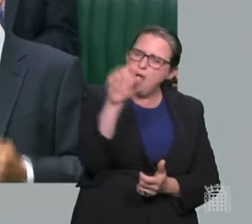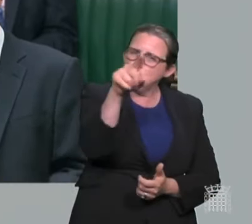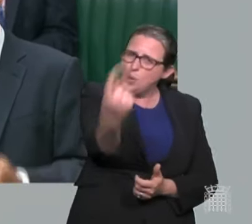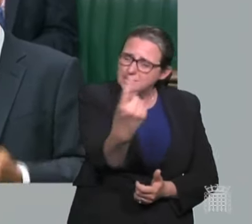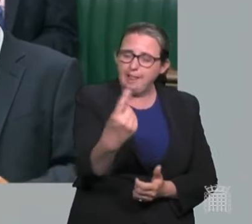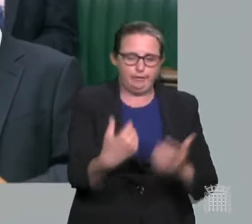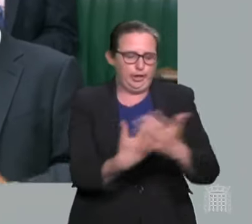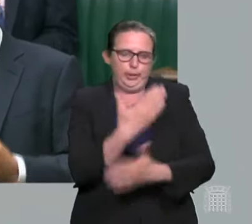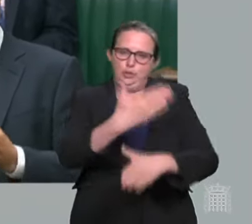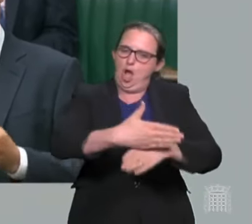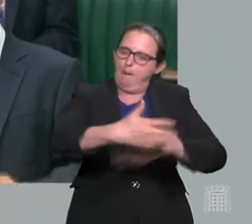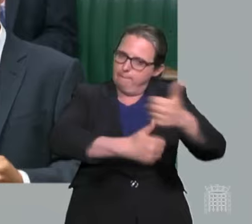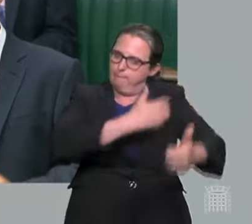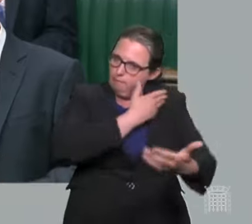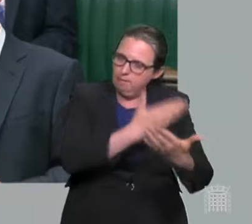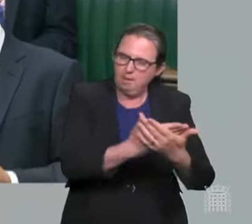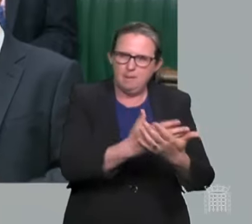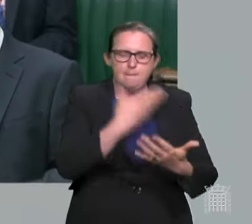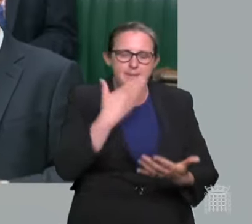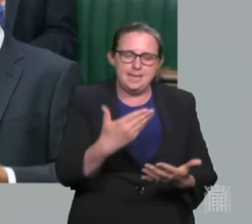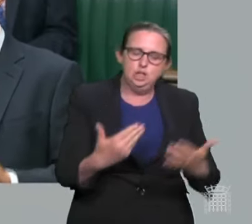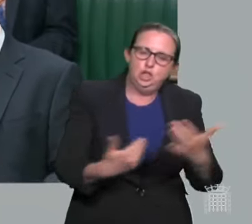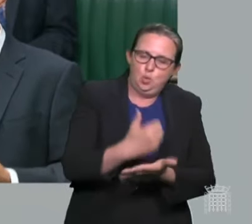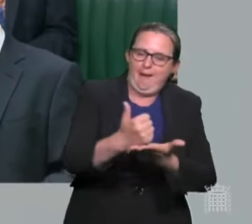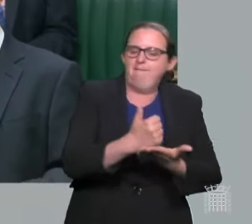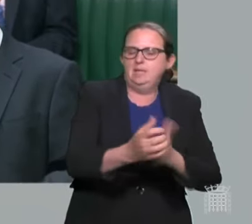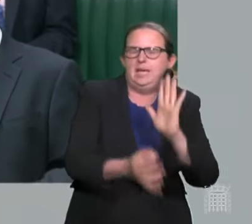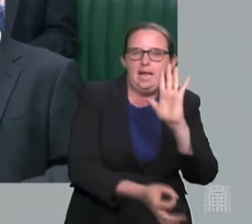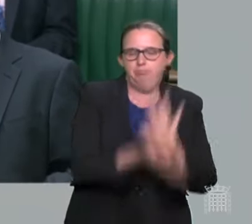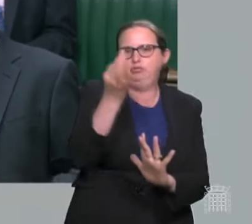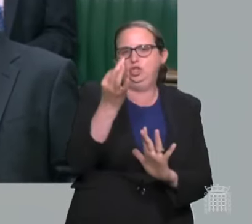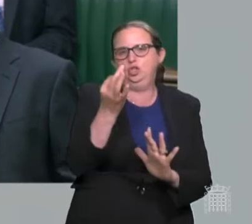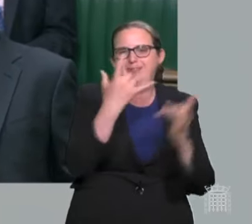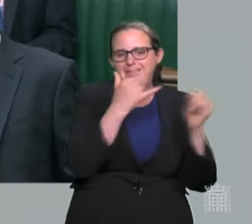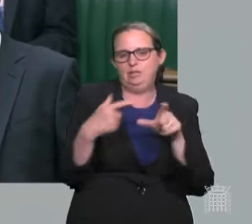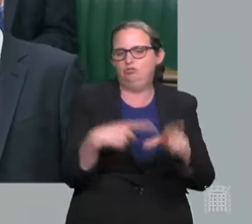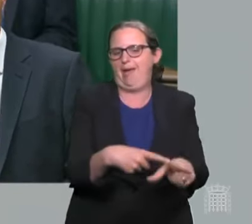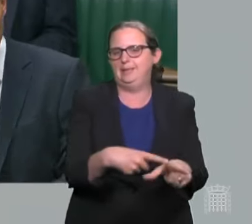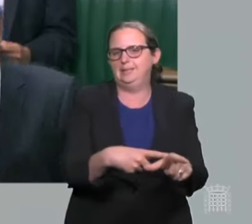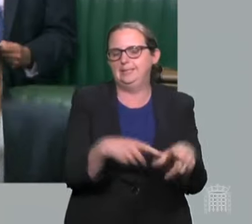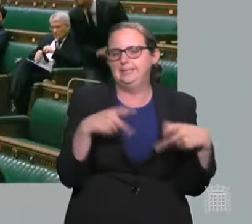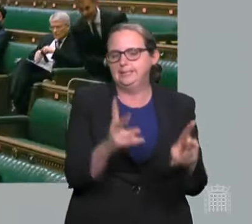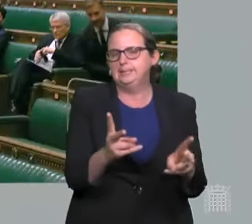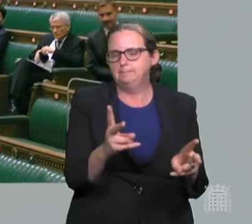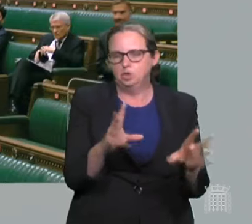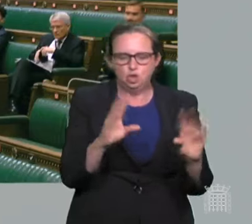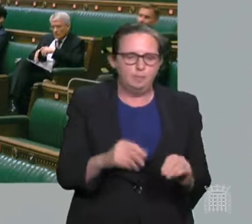for new advice as to what we can do to improve Test and Trace to stop further lockdowns?